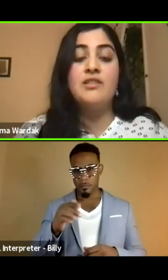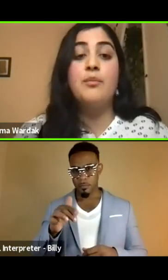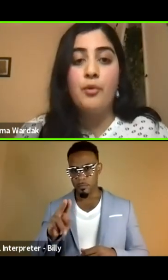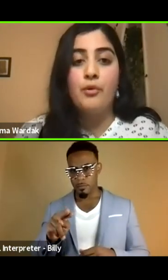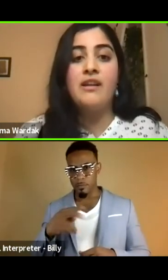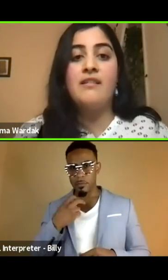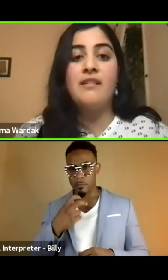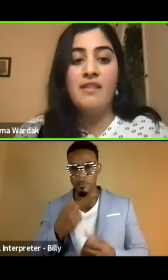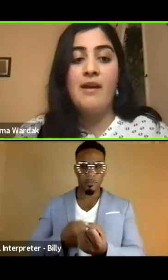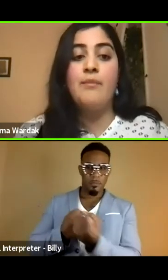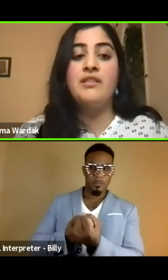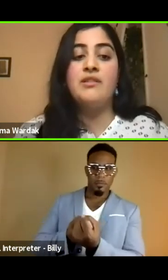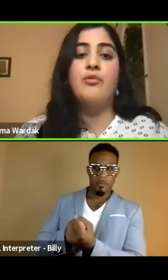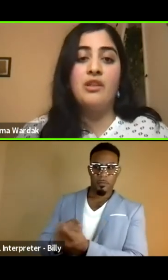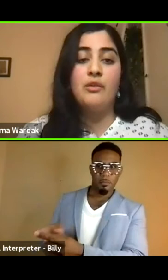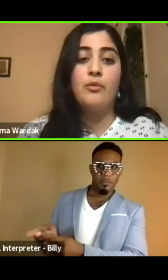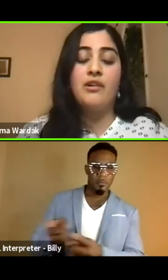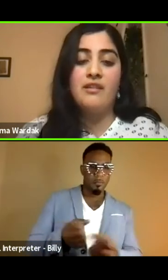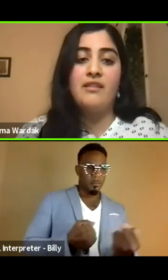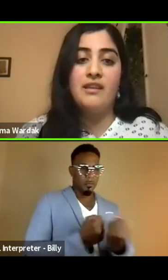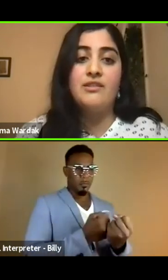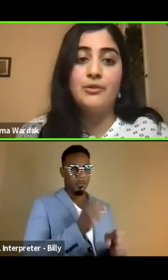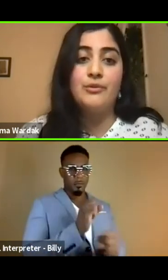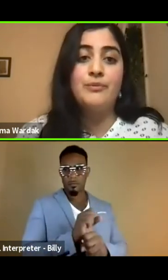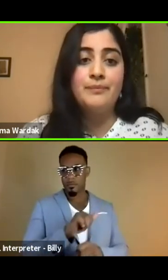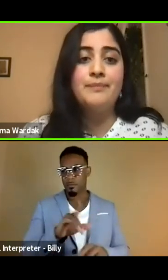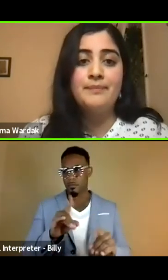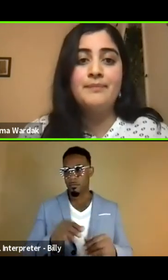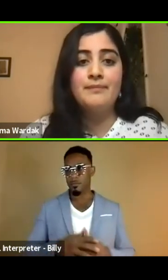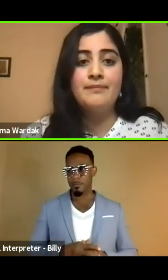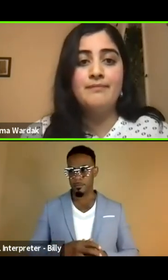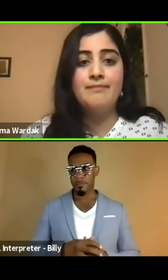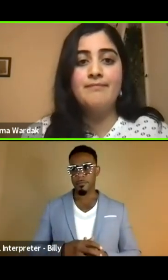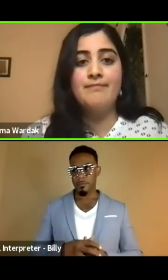and supporting them and supporting the work that they do.